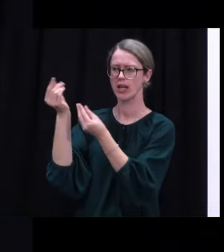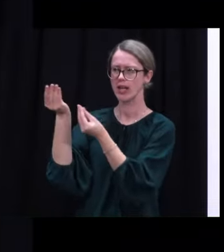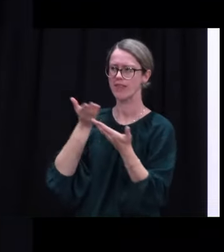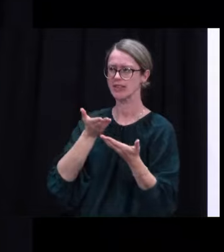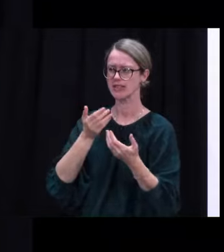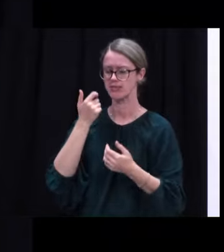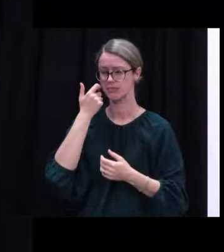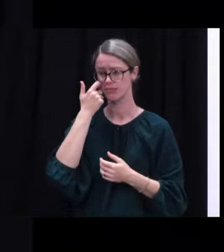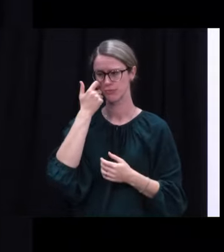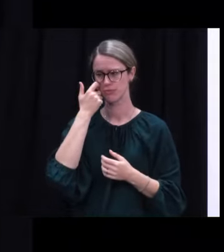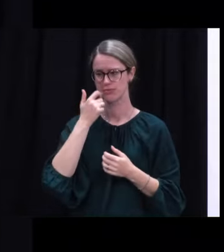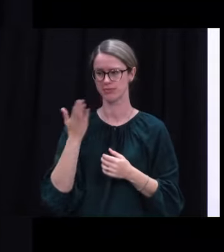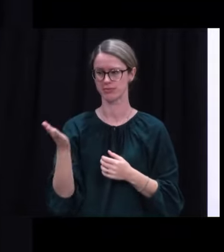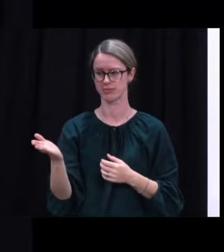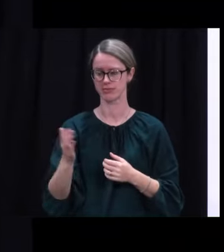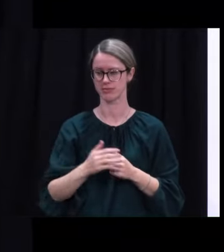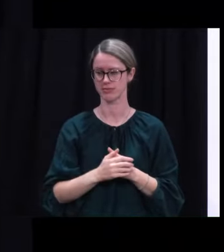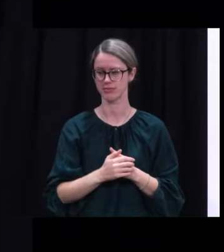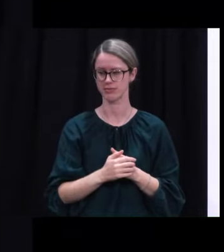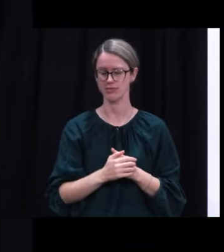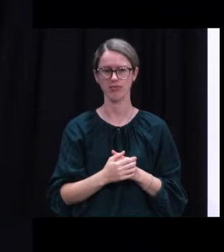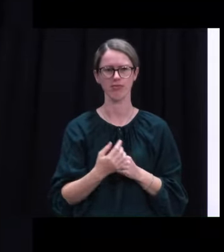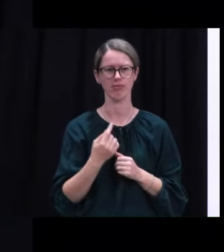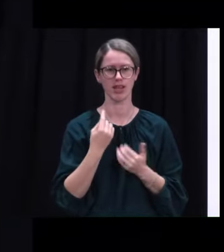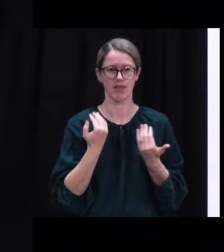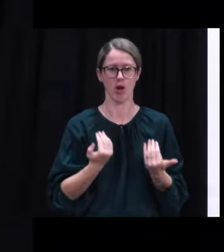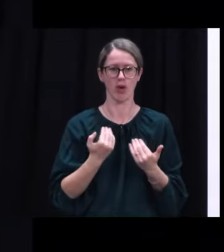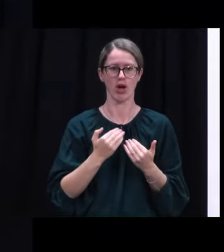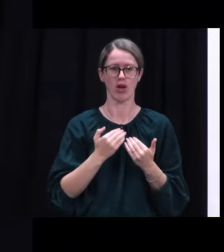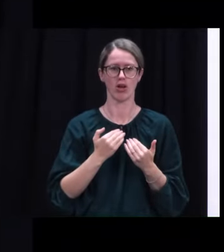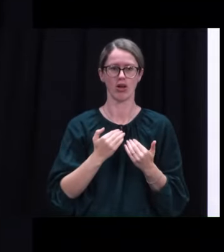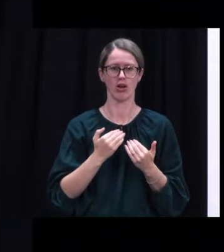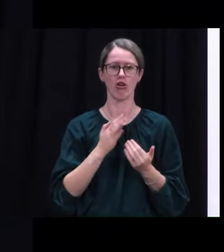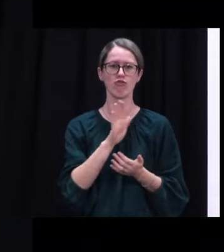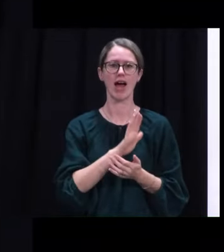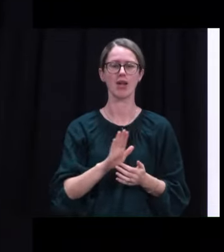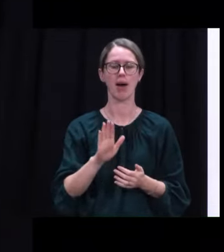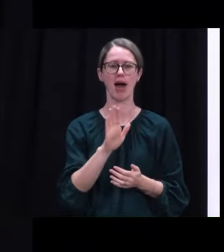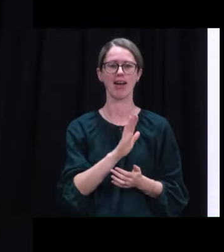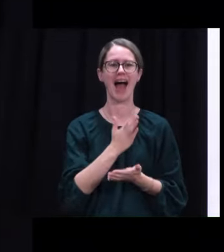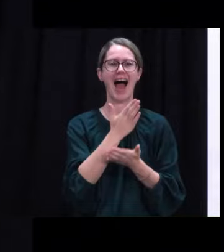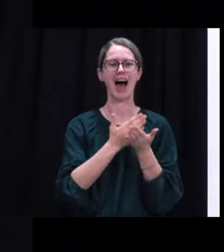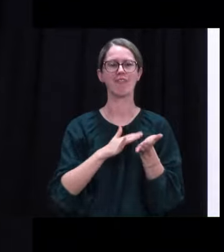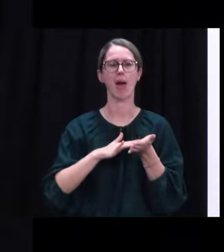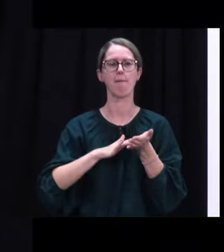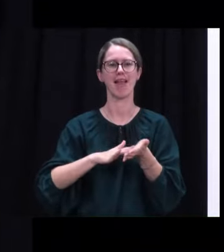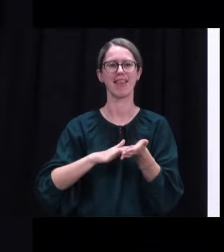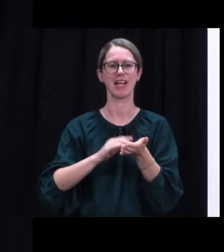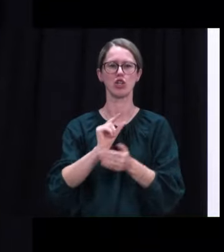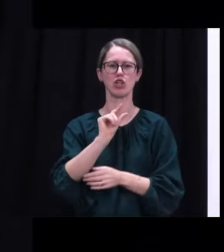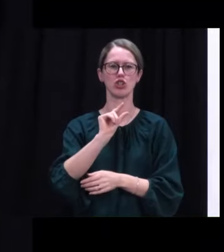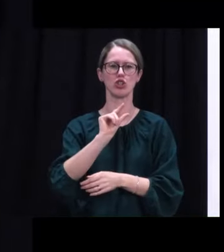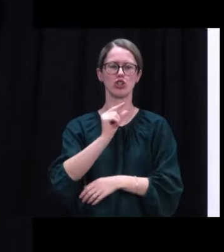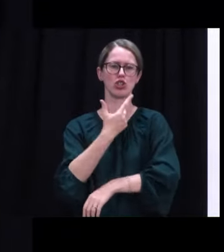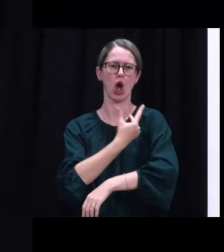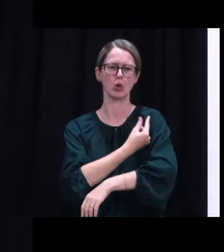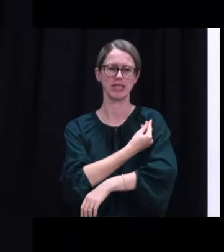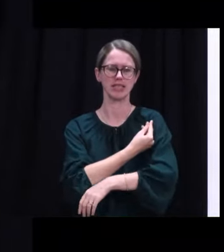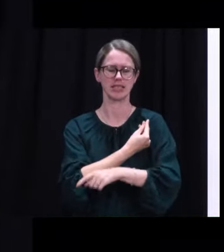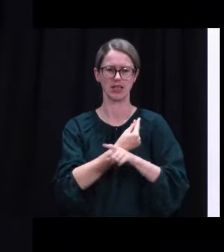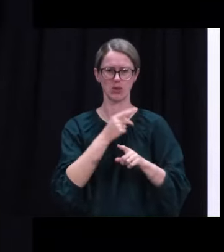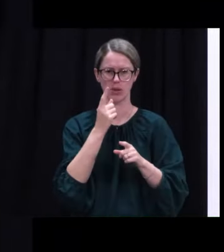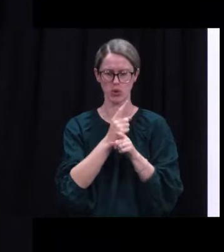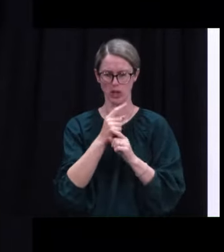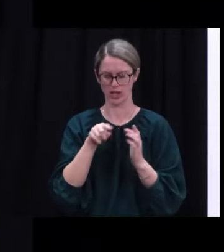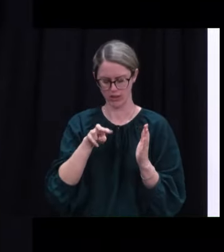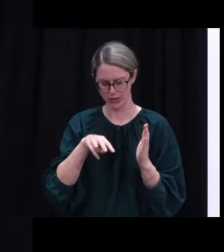that? Last I checked, we had over half a million doses in country. Forgive me while I'm talking to you. I'll see